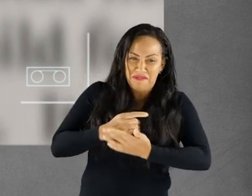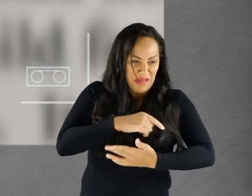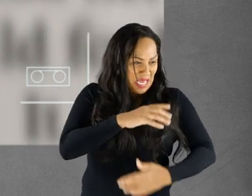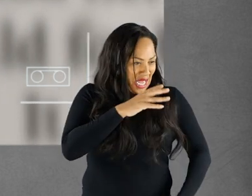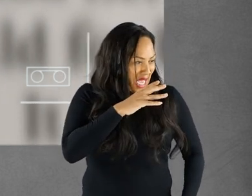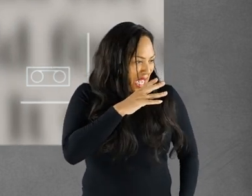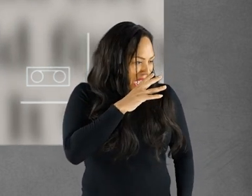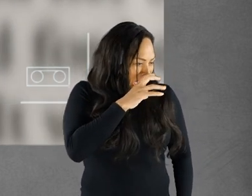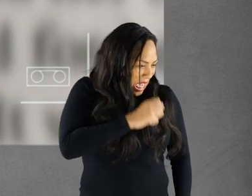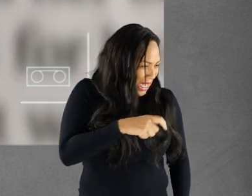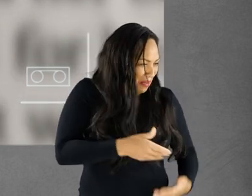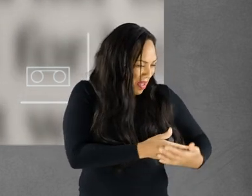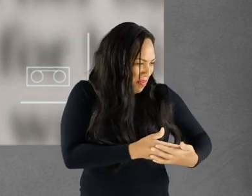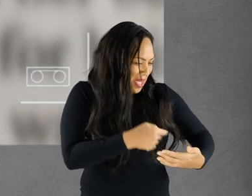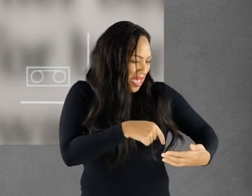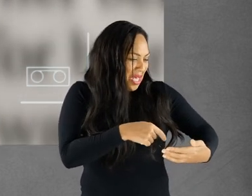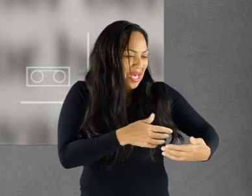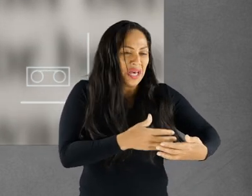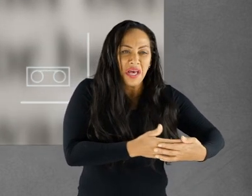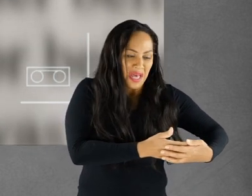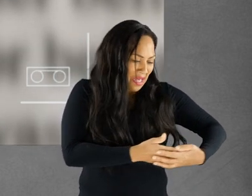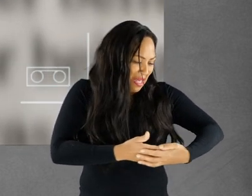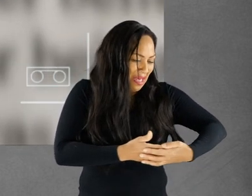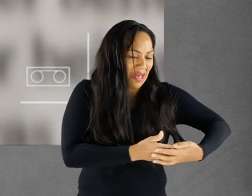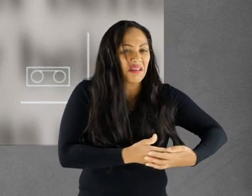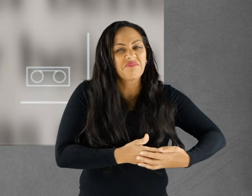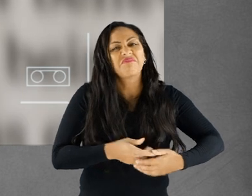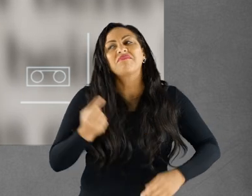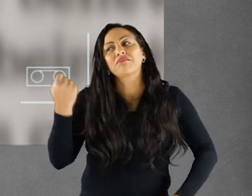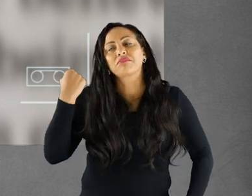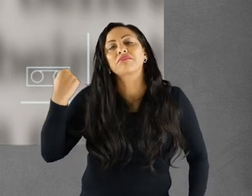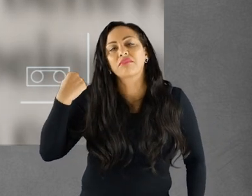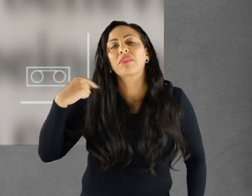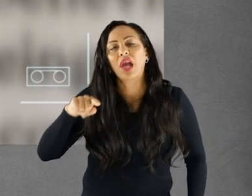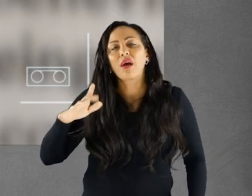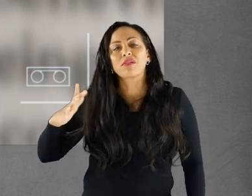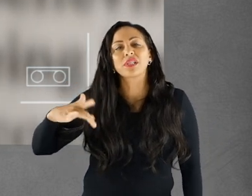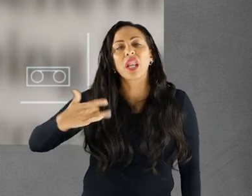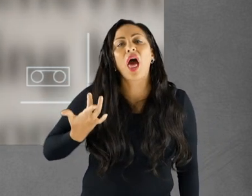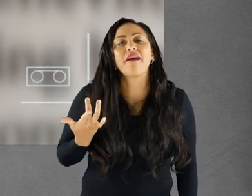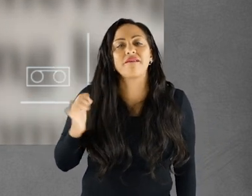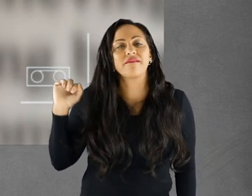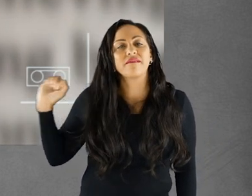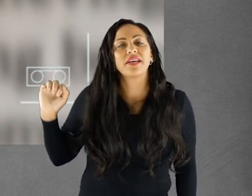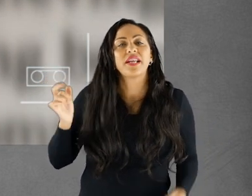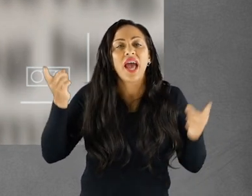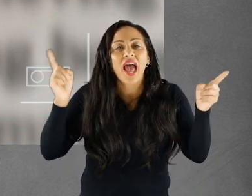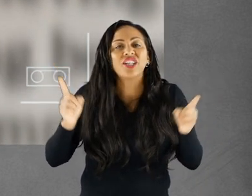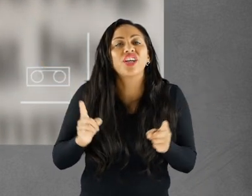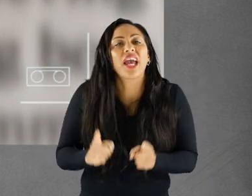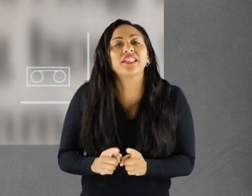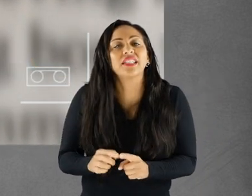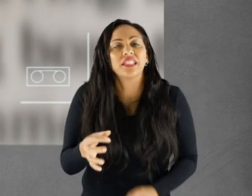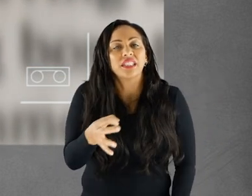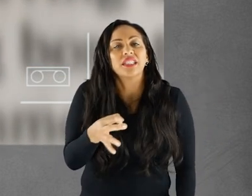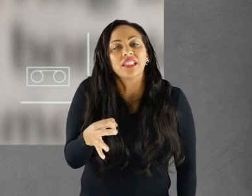believing all these lies about her baby. She almost hated and neglected this child for being born to her. This was the way of life in